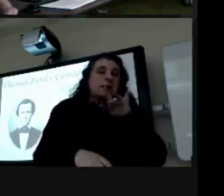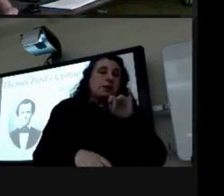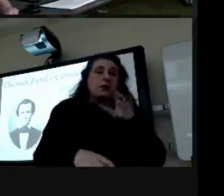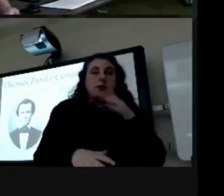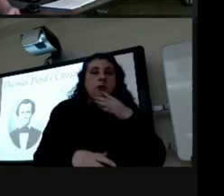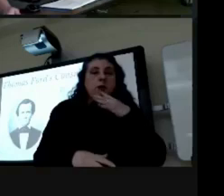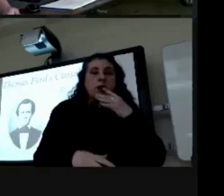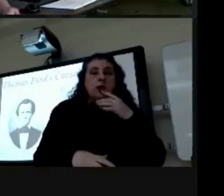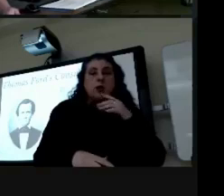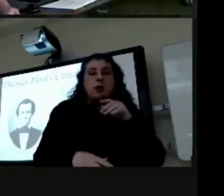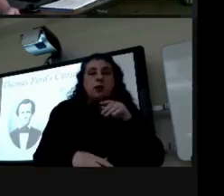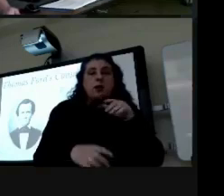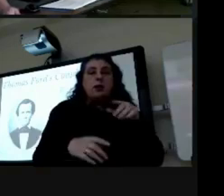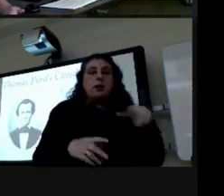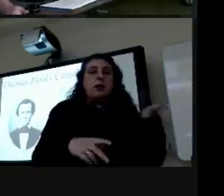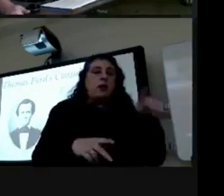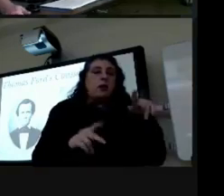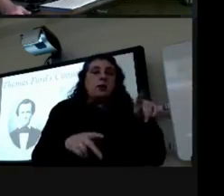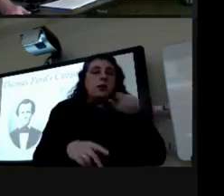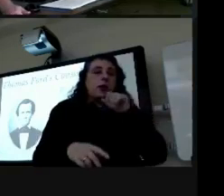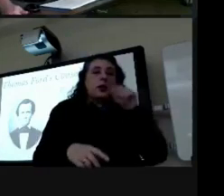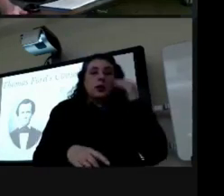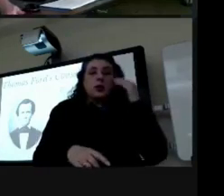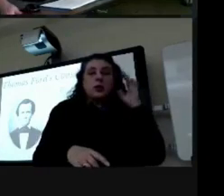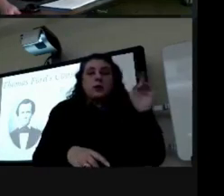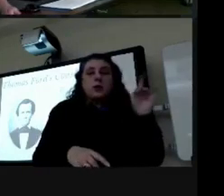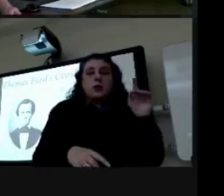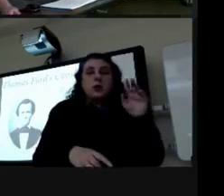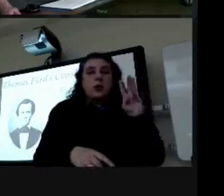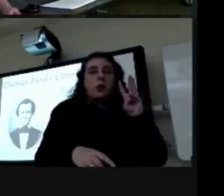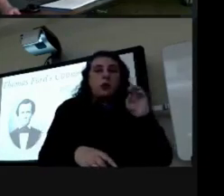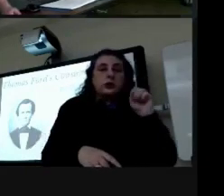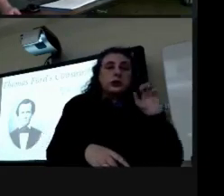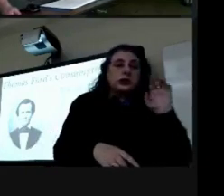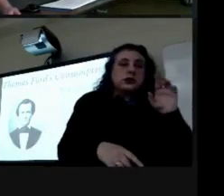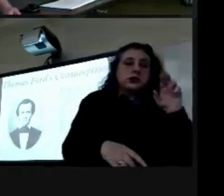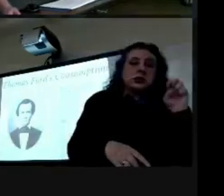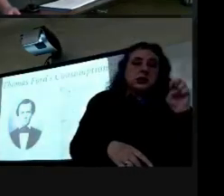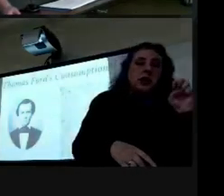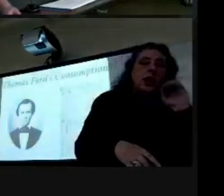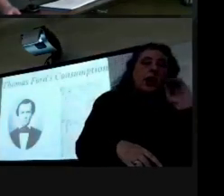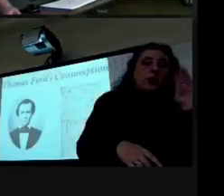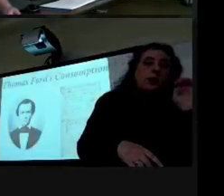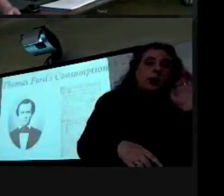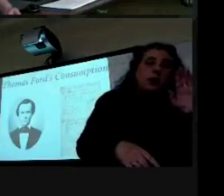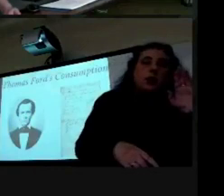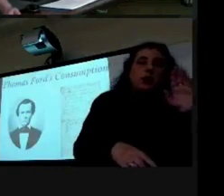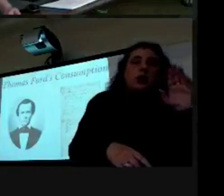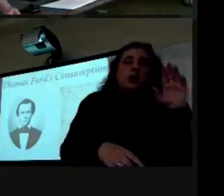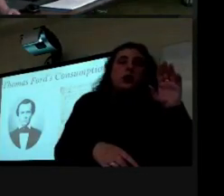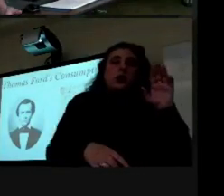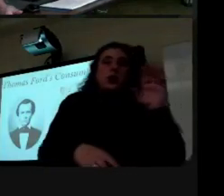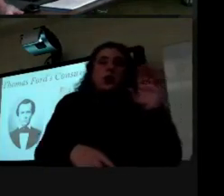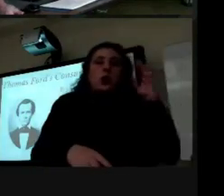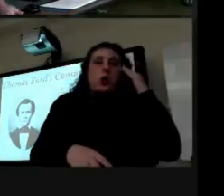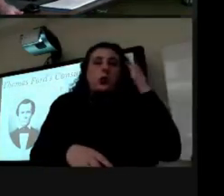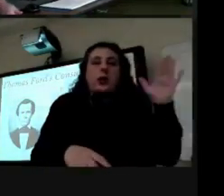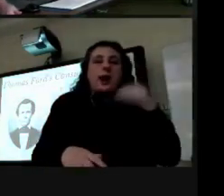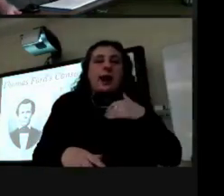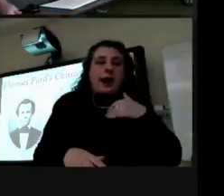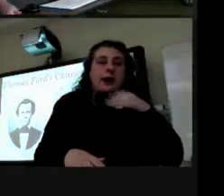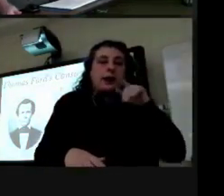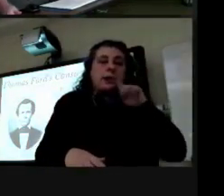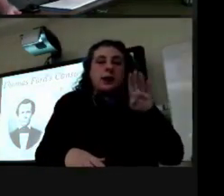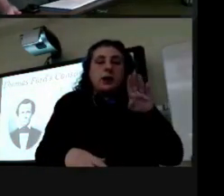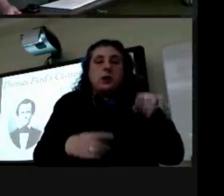people probably didn't know aside from wallace and biller that he had consumption while he was in office obviously the treatment